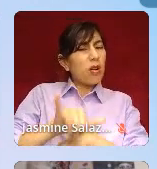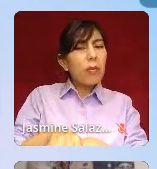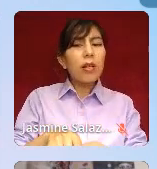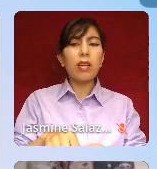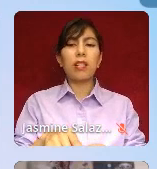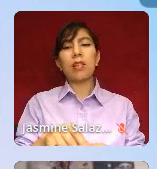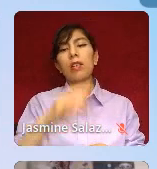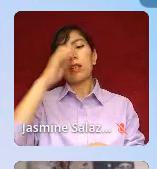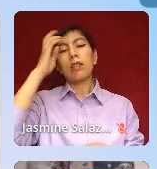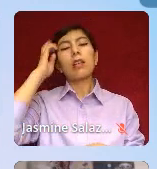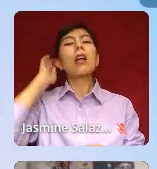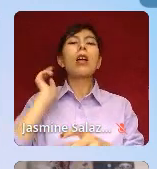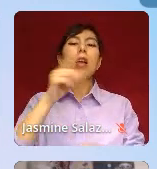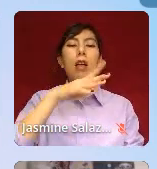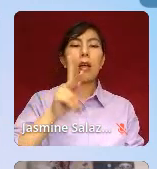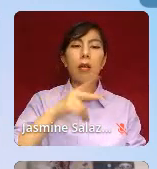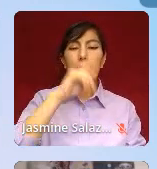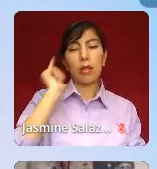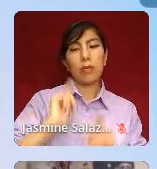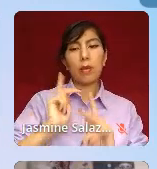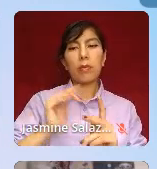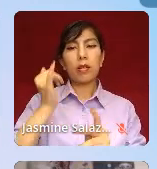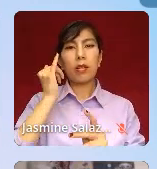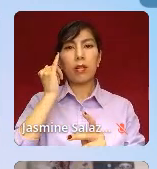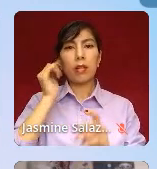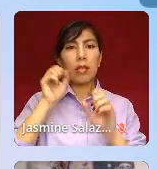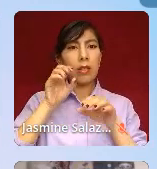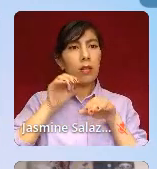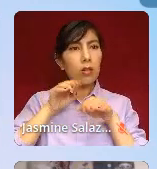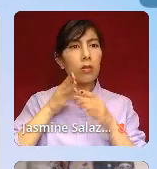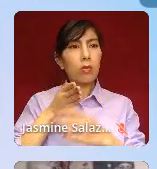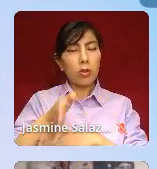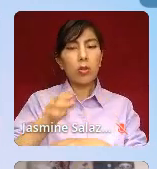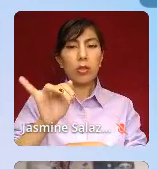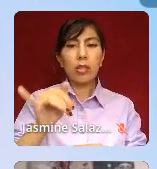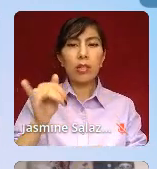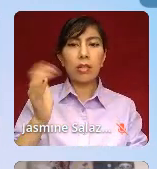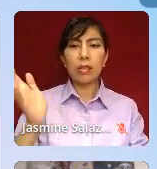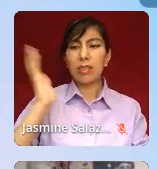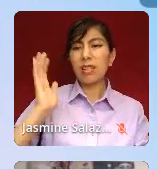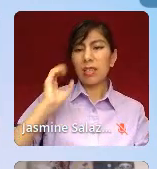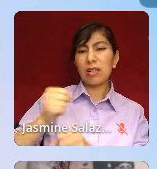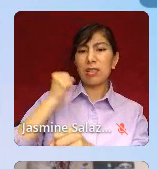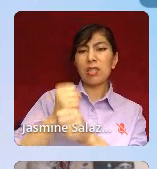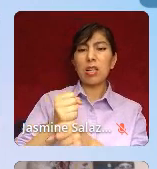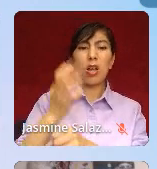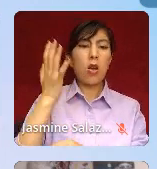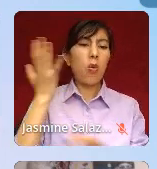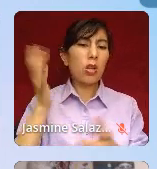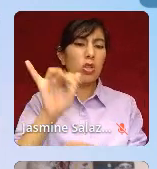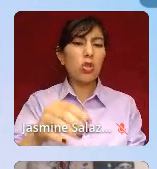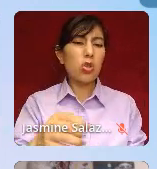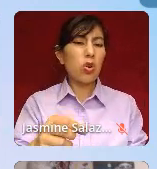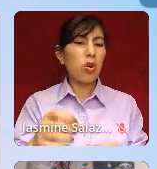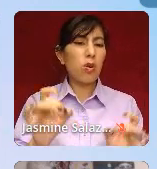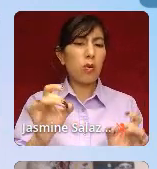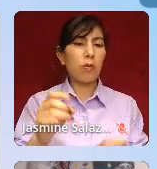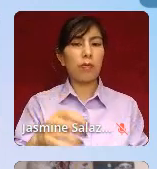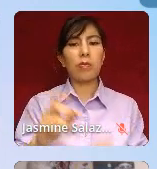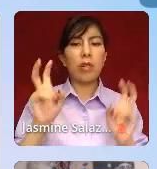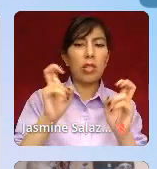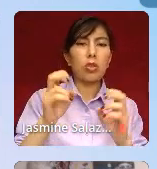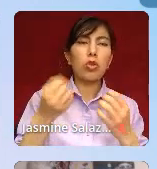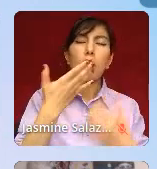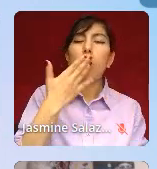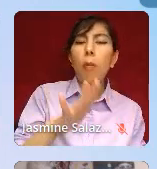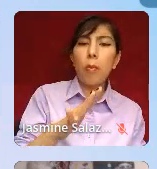through it. If our ancestors went through this decades of this, you know, what makes it your problem so bad that you can escape life? Because I toughed it out.